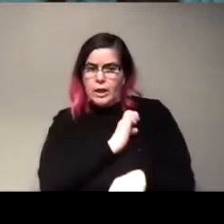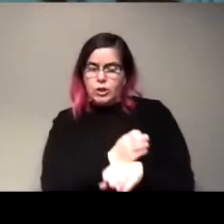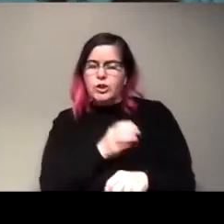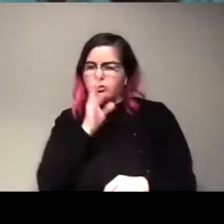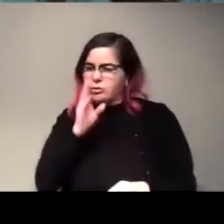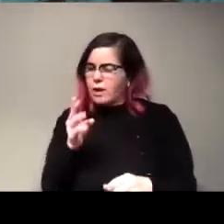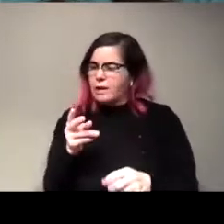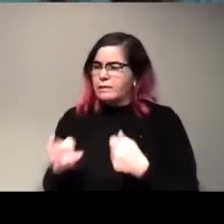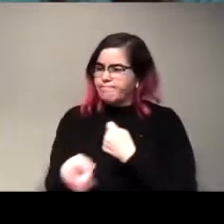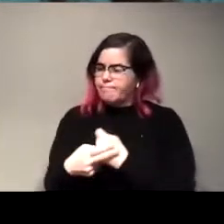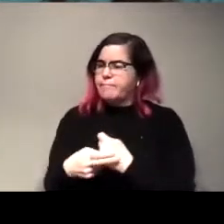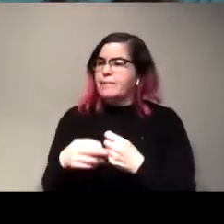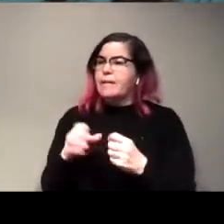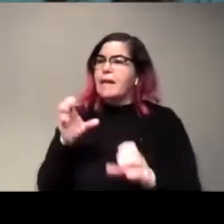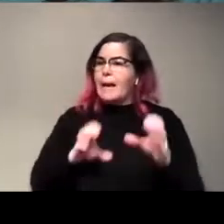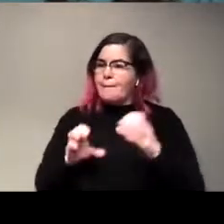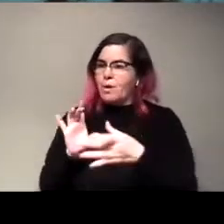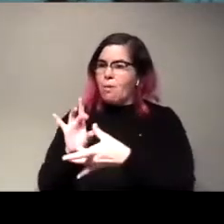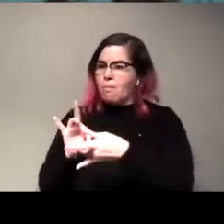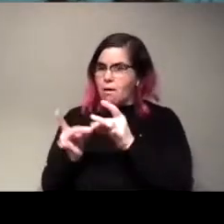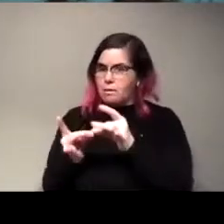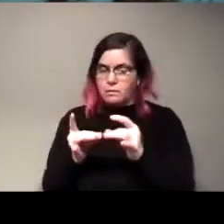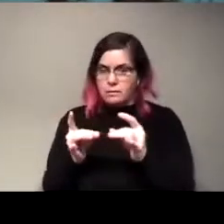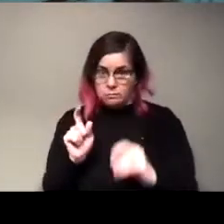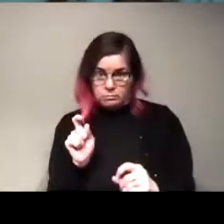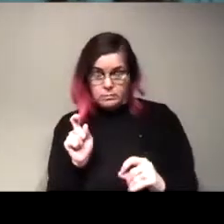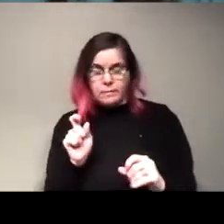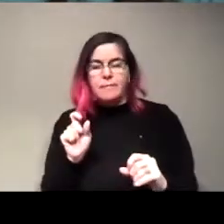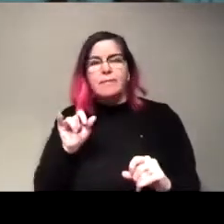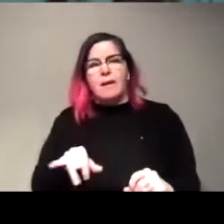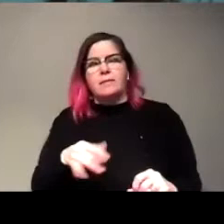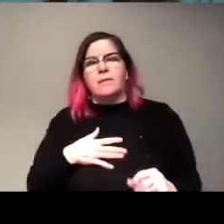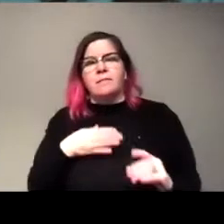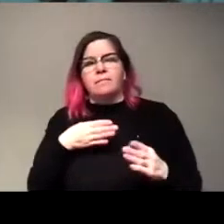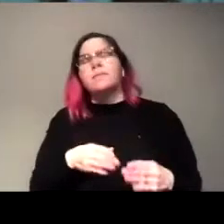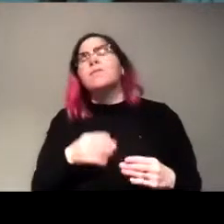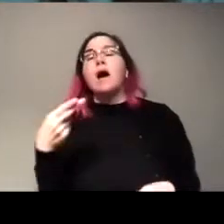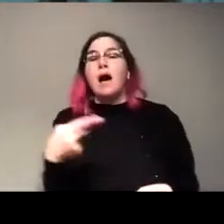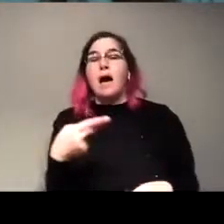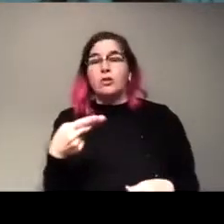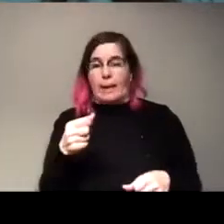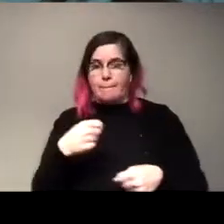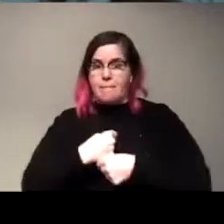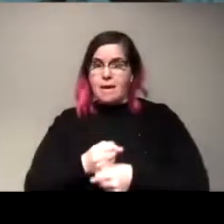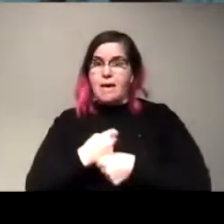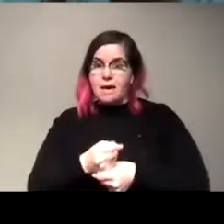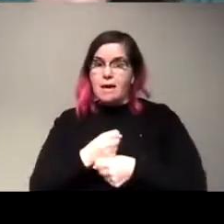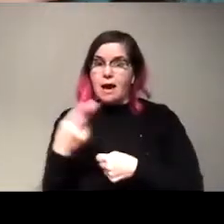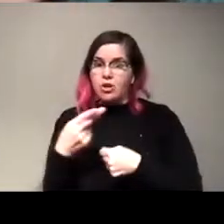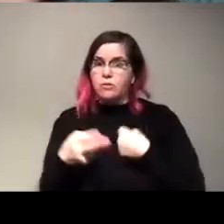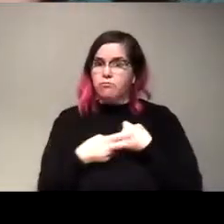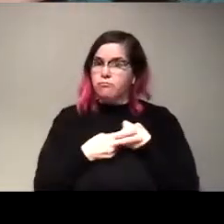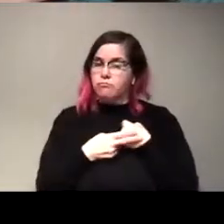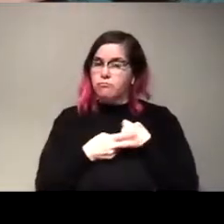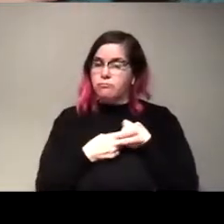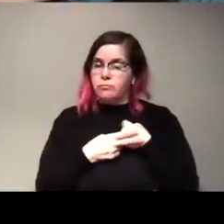bonds? Okay. Uh, and so, you know, that's what, you know, for example, hydrogen, you can make hydrogen and store it. And